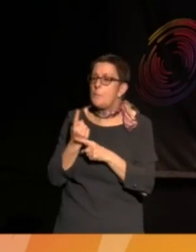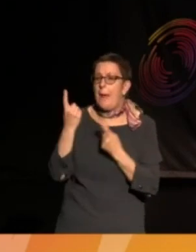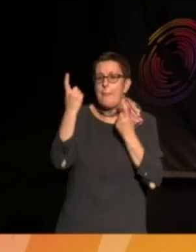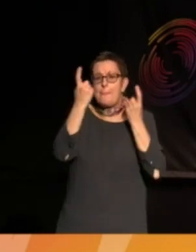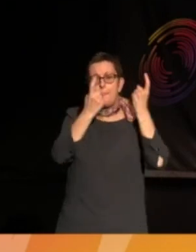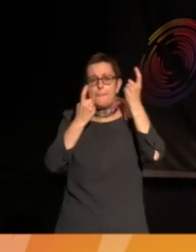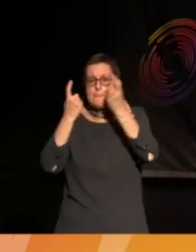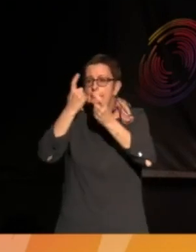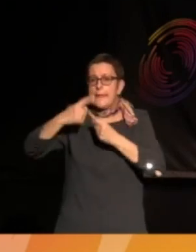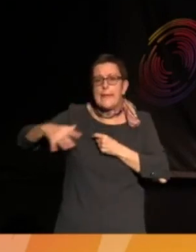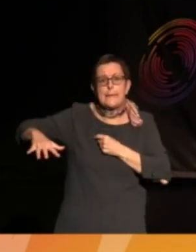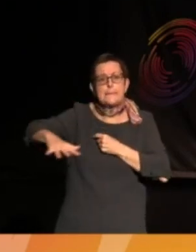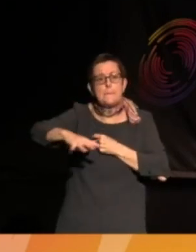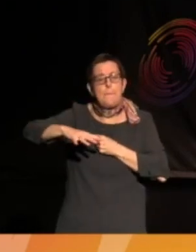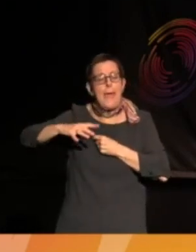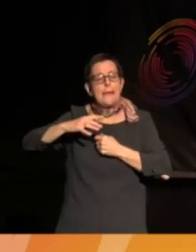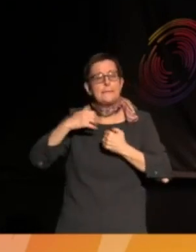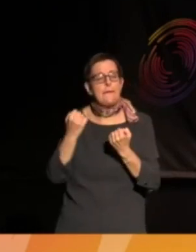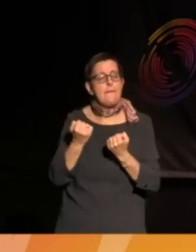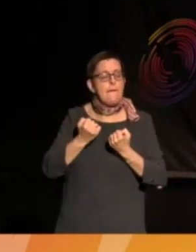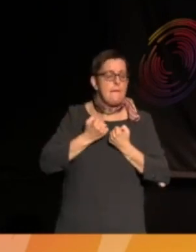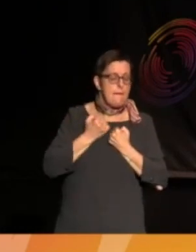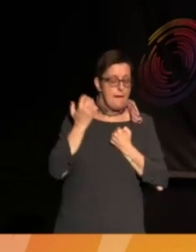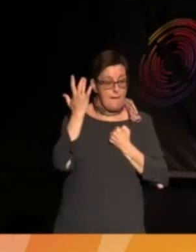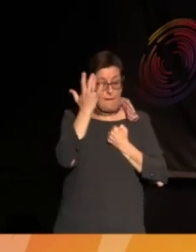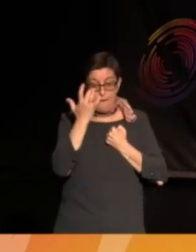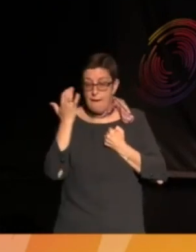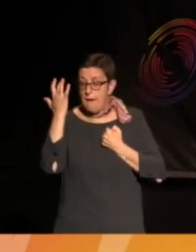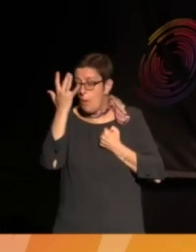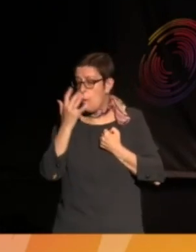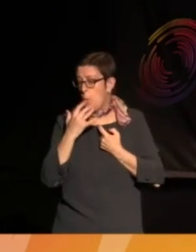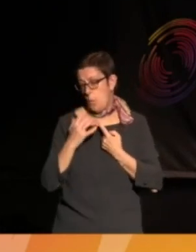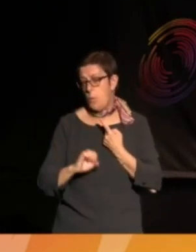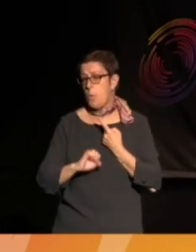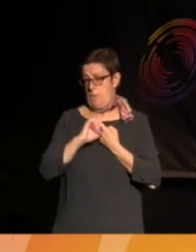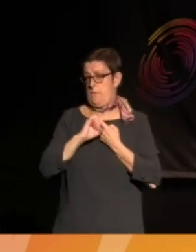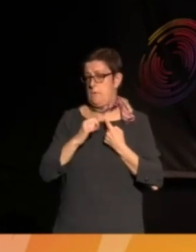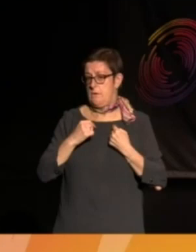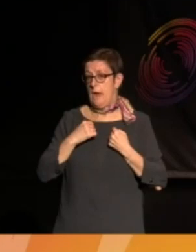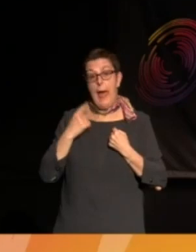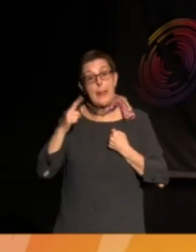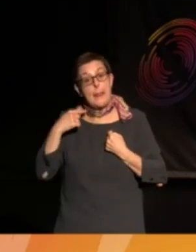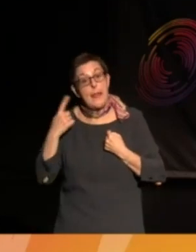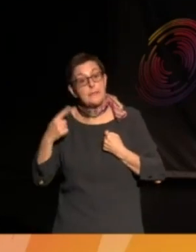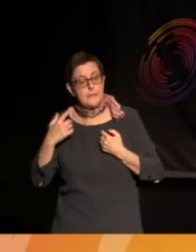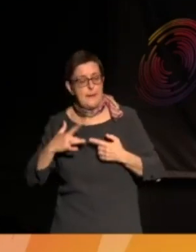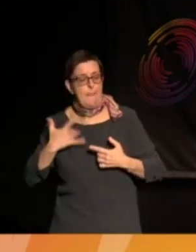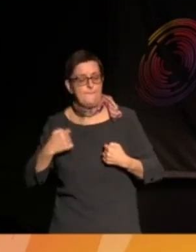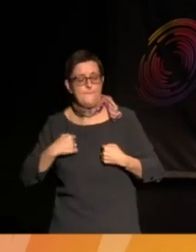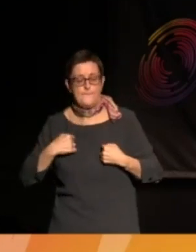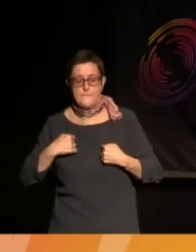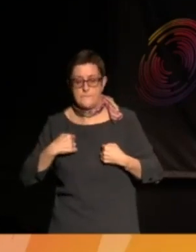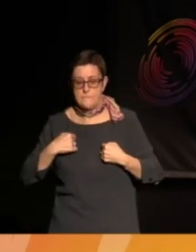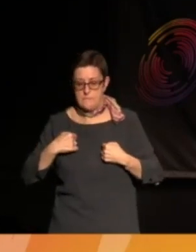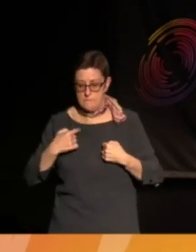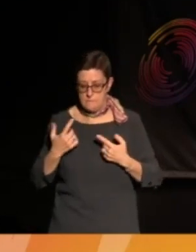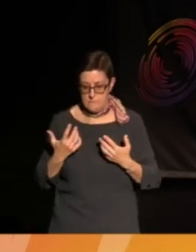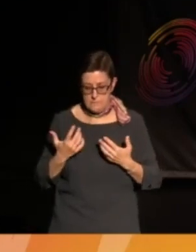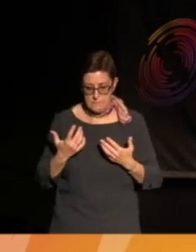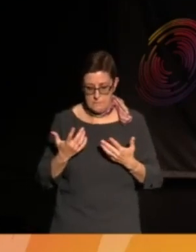particularly. I I live in London, so it's essentially become